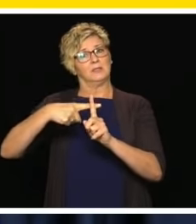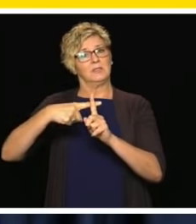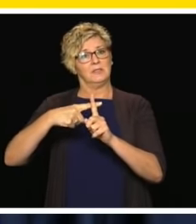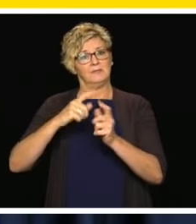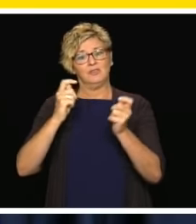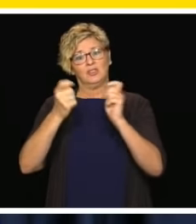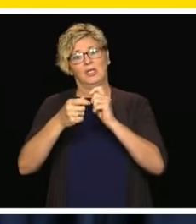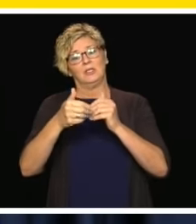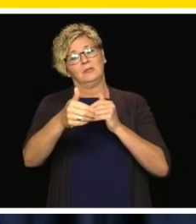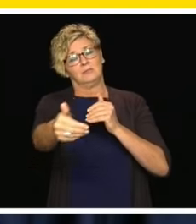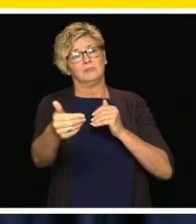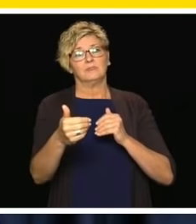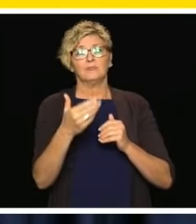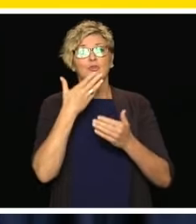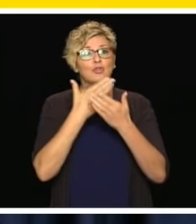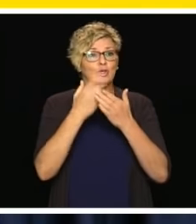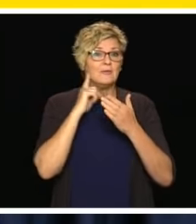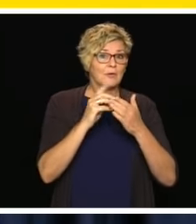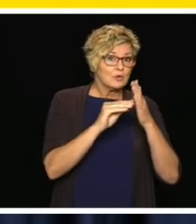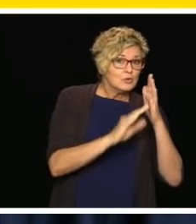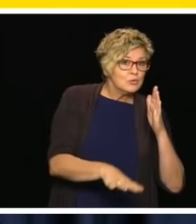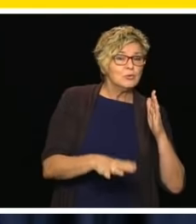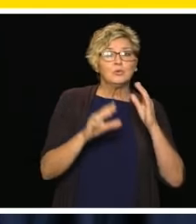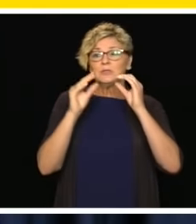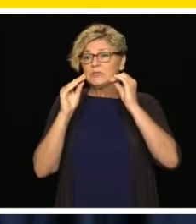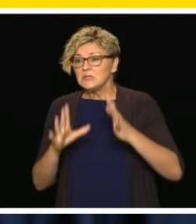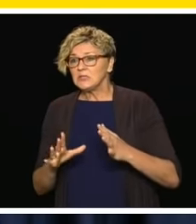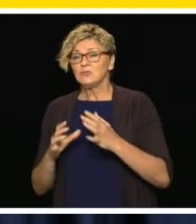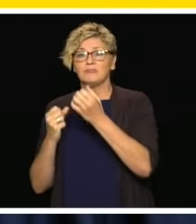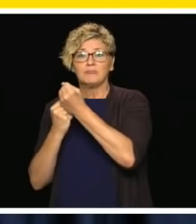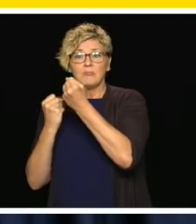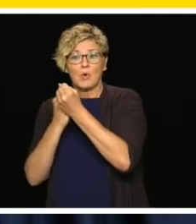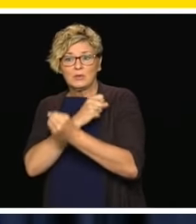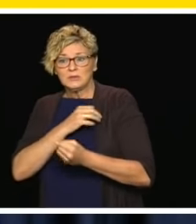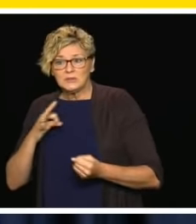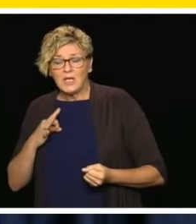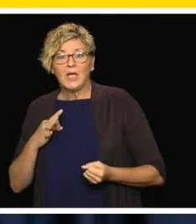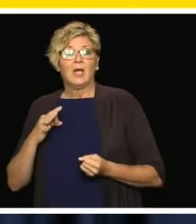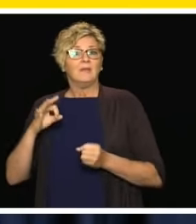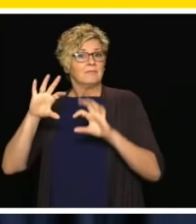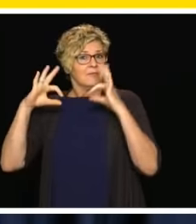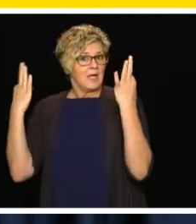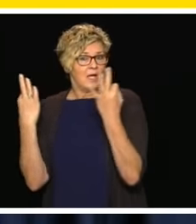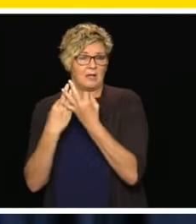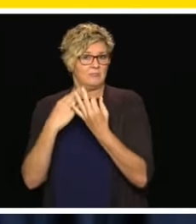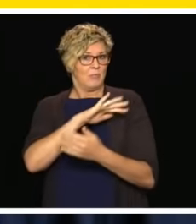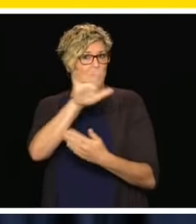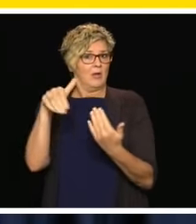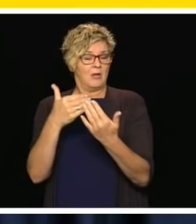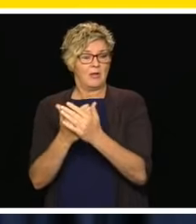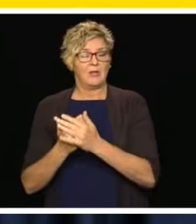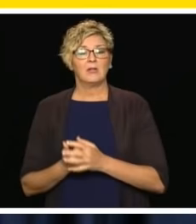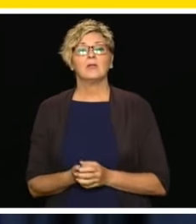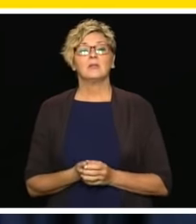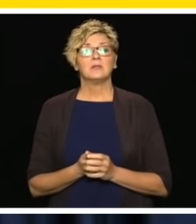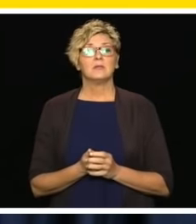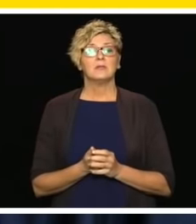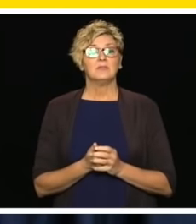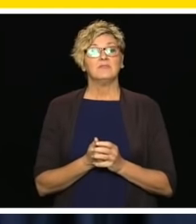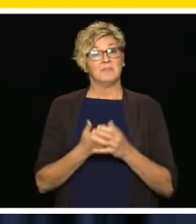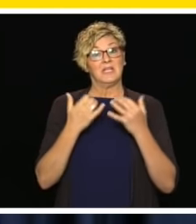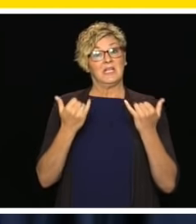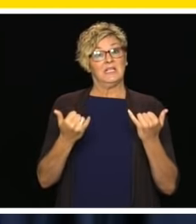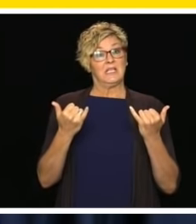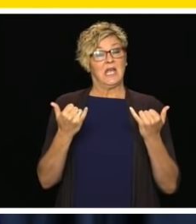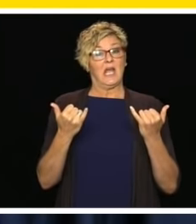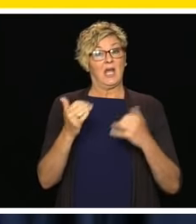positive for teachers, positive for support staff as well. This plan is based on science and safety standards and